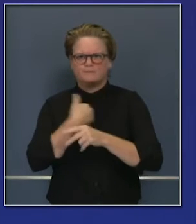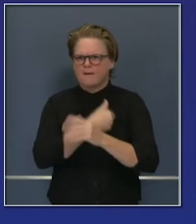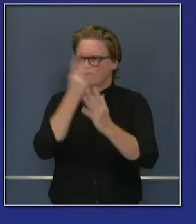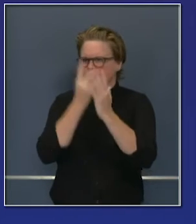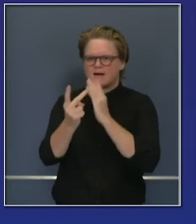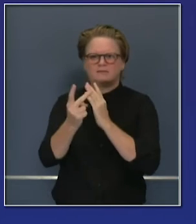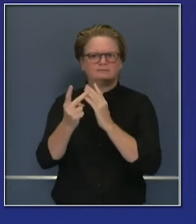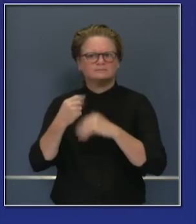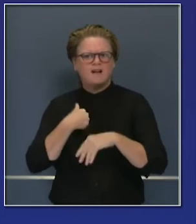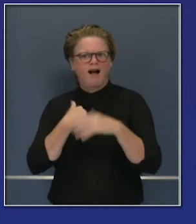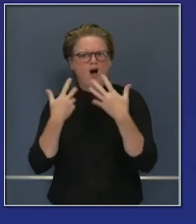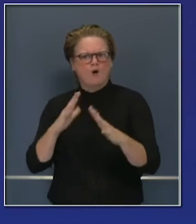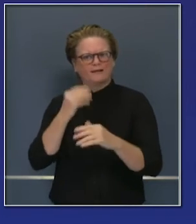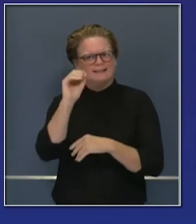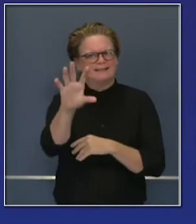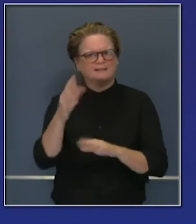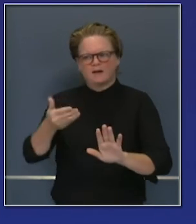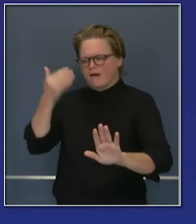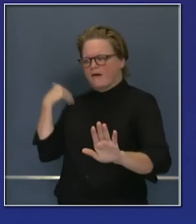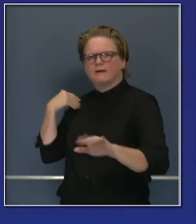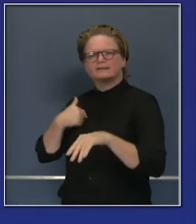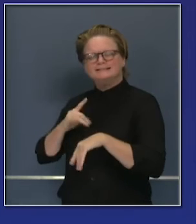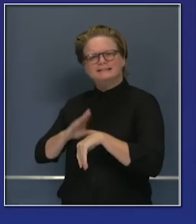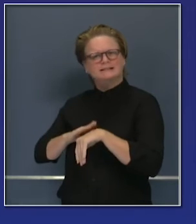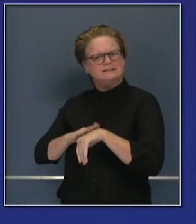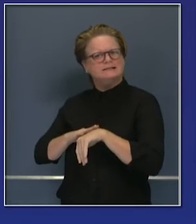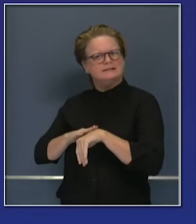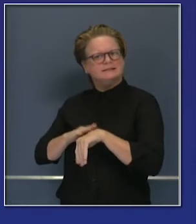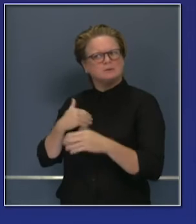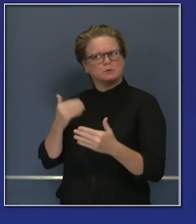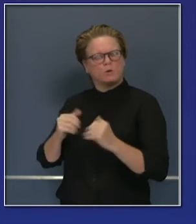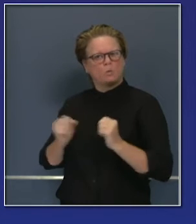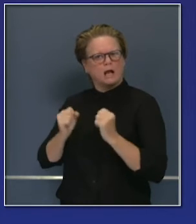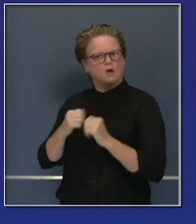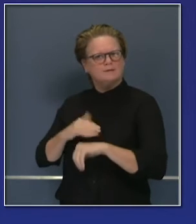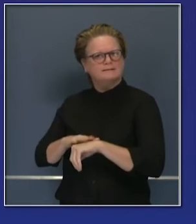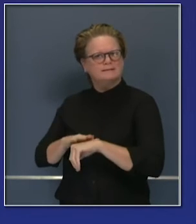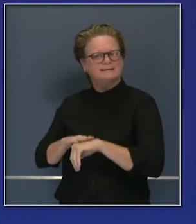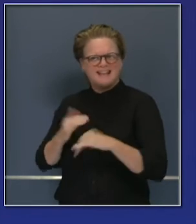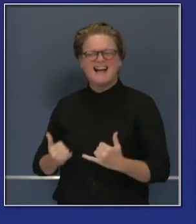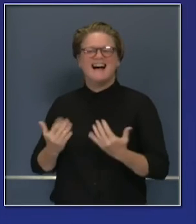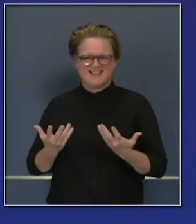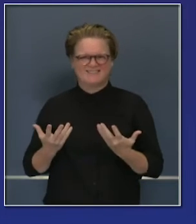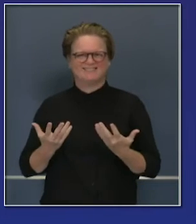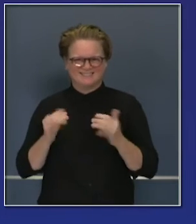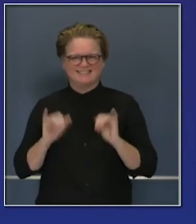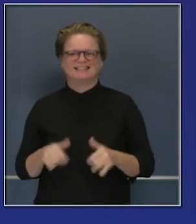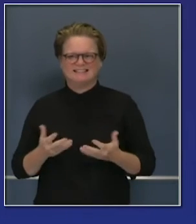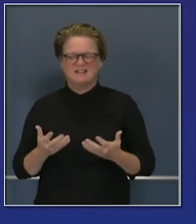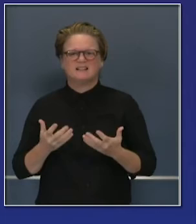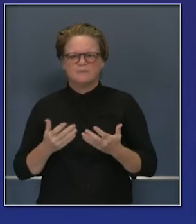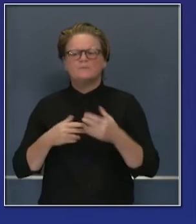since the beginning of this pandemic. You'll recall a number of surge facilities that we had